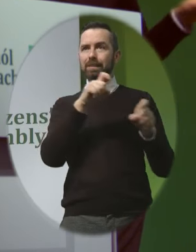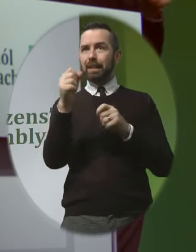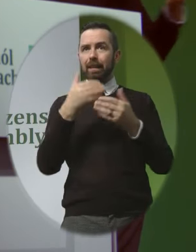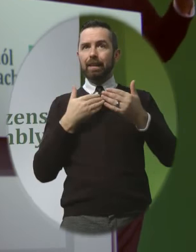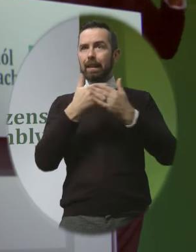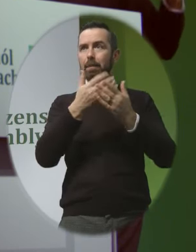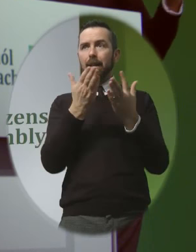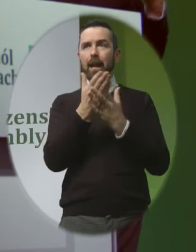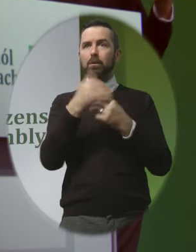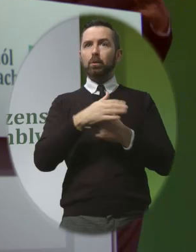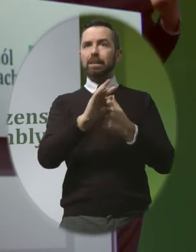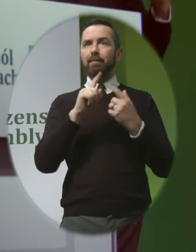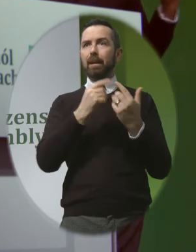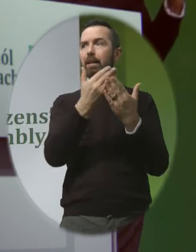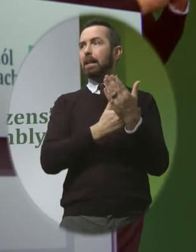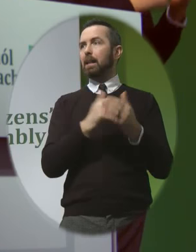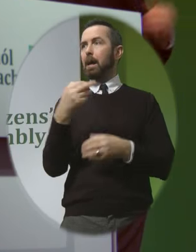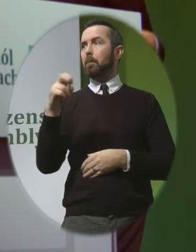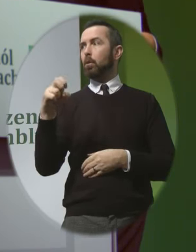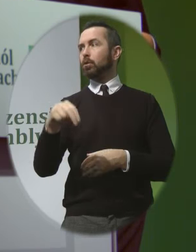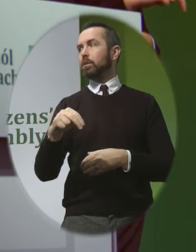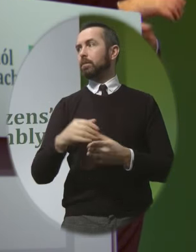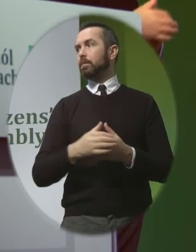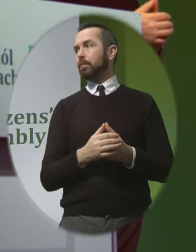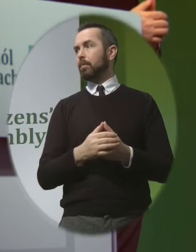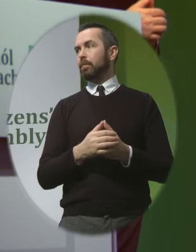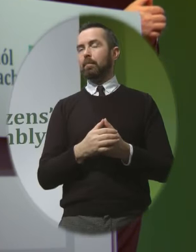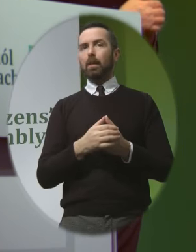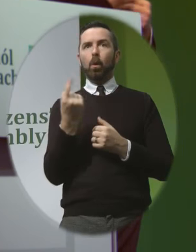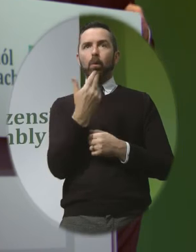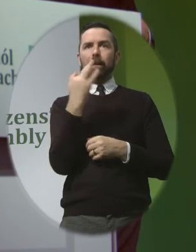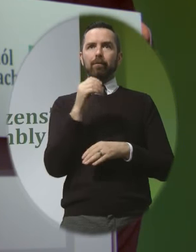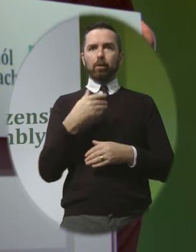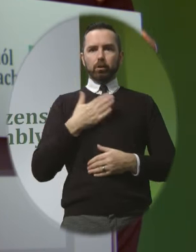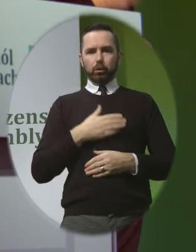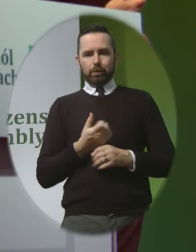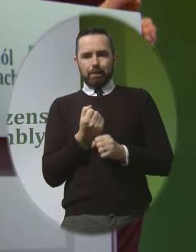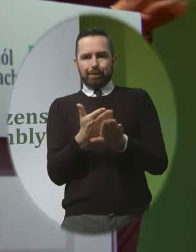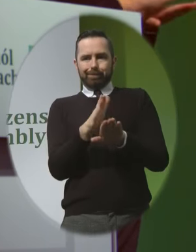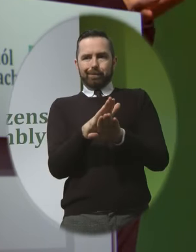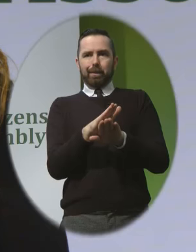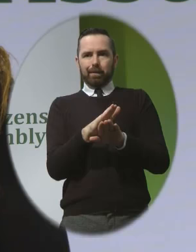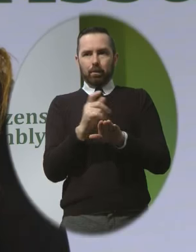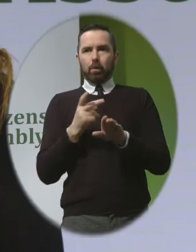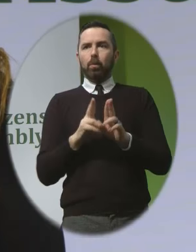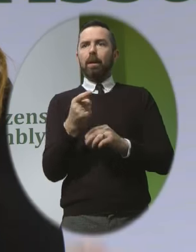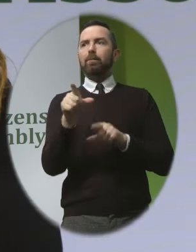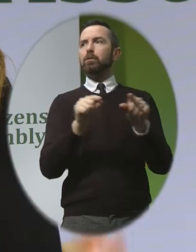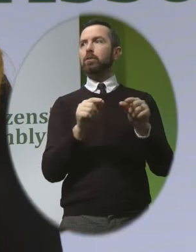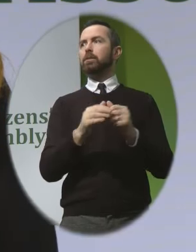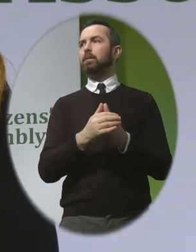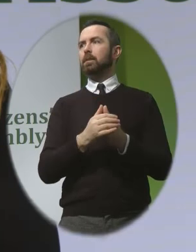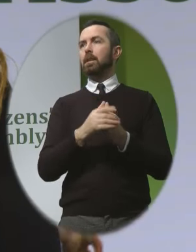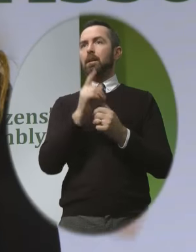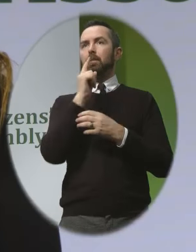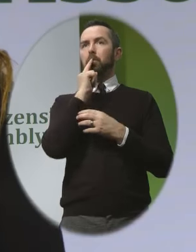access to safe and legal abortion even if only if we were on the point of death as the protection of life during pregnancy act would still apply but